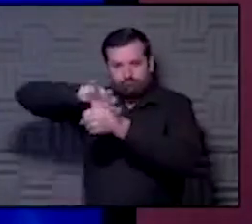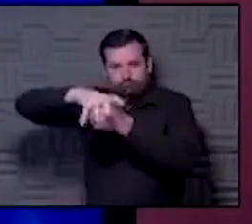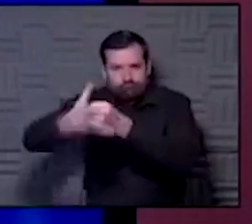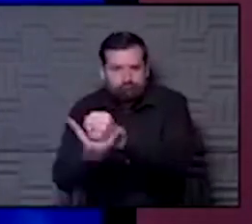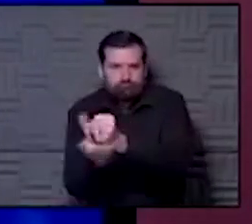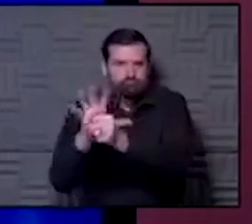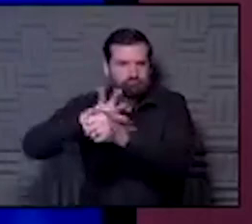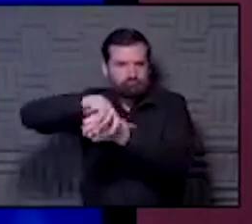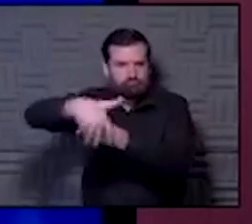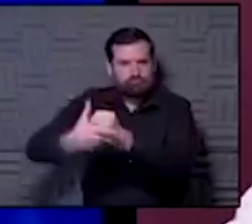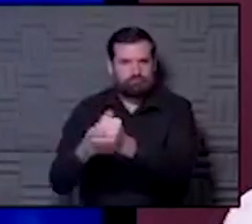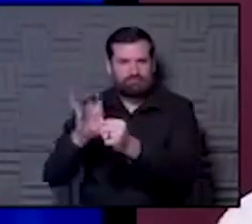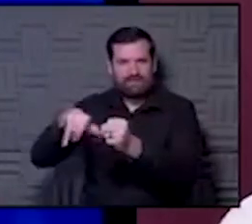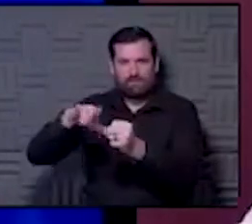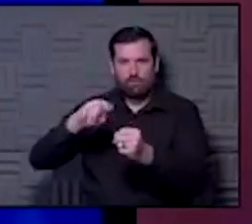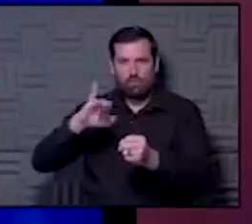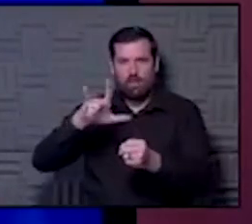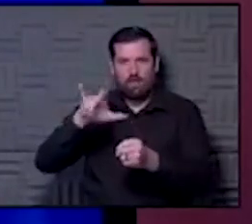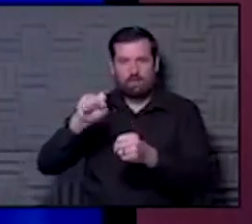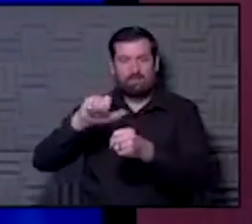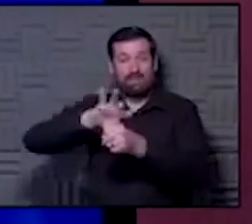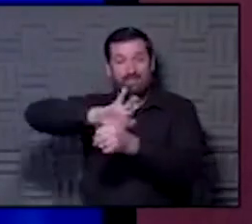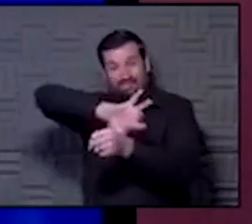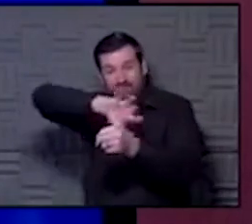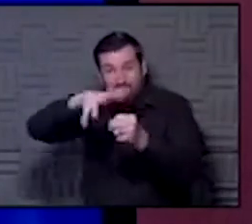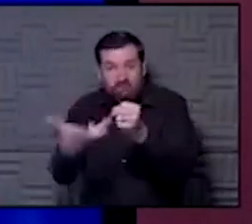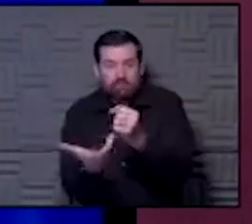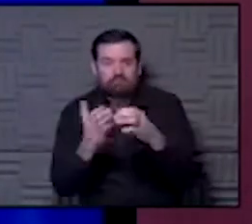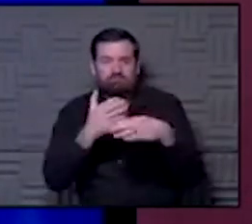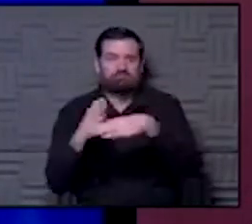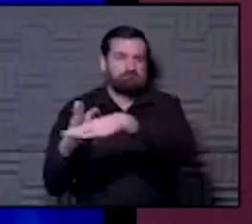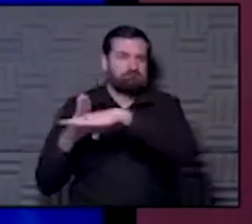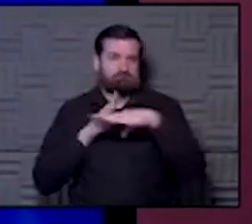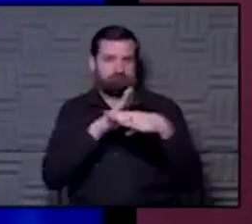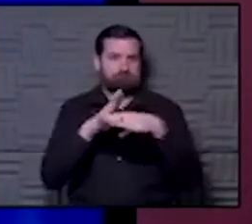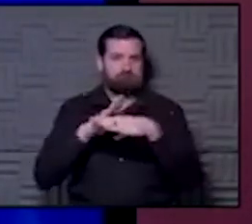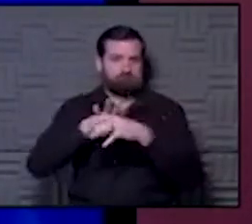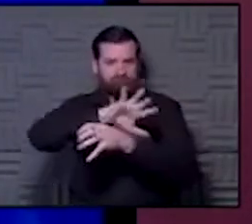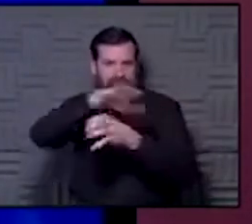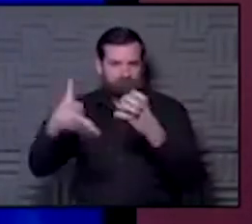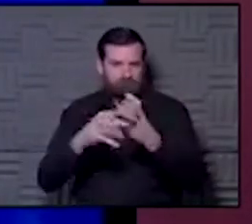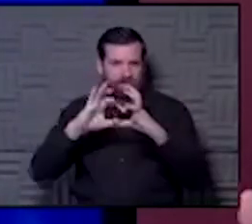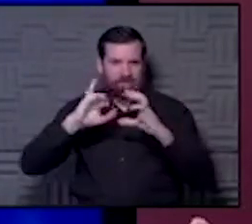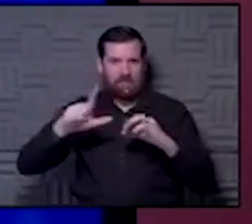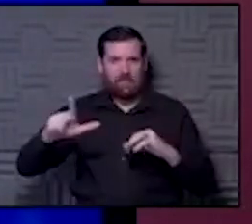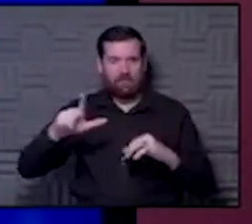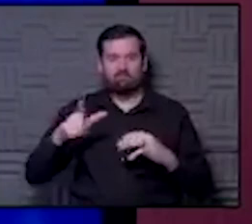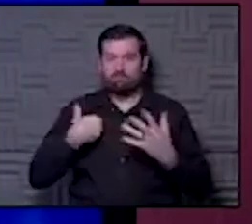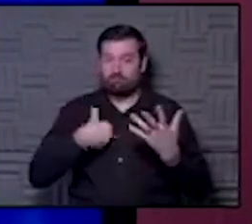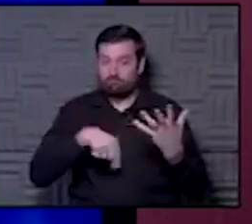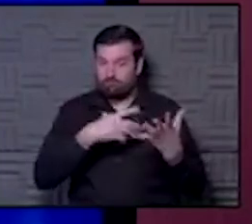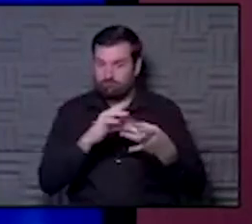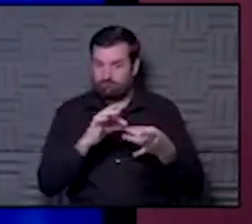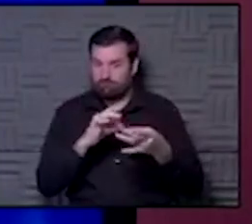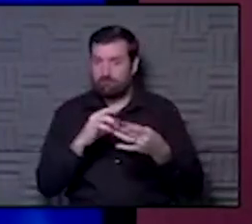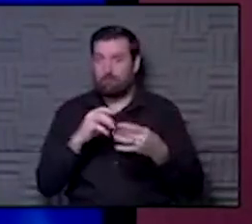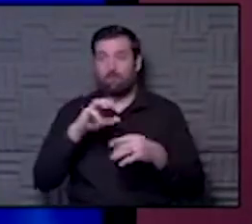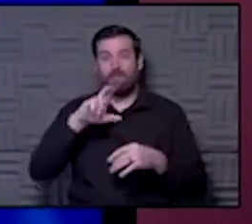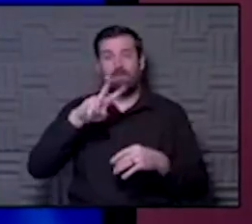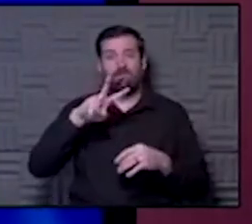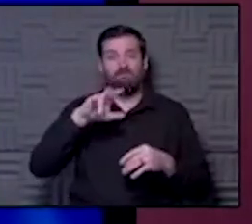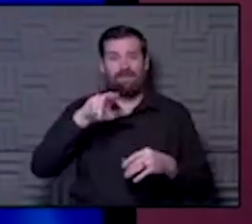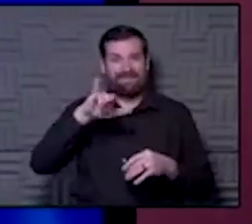that nucleus. And then there's a membrane to keep it all together that goes around the cell. In this case, which I think we're saying is that the vaccine